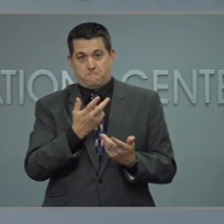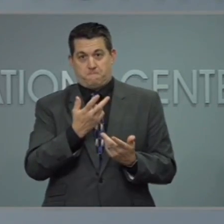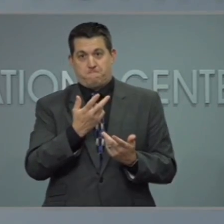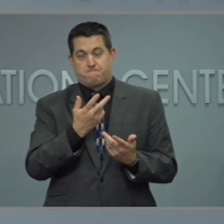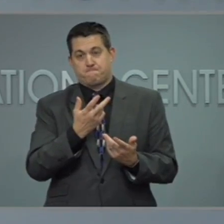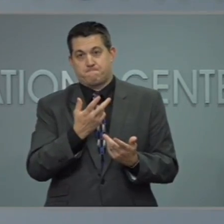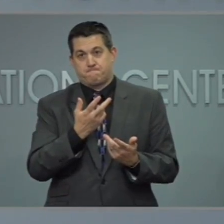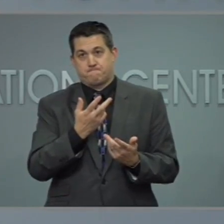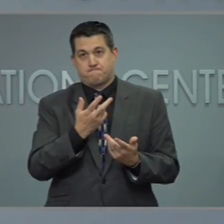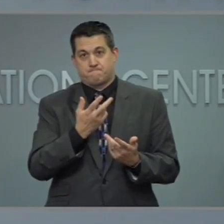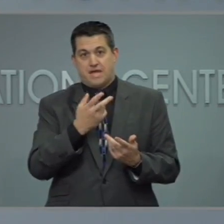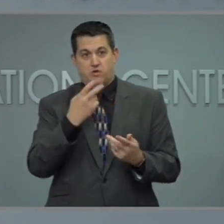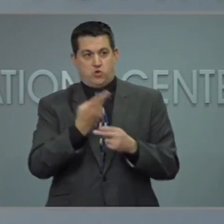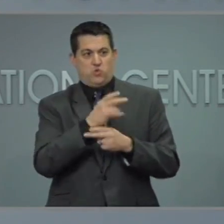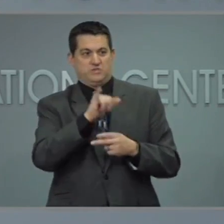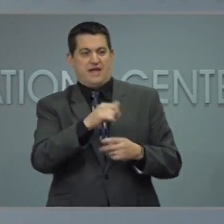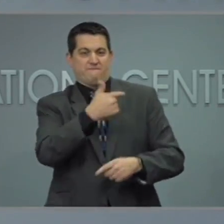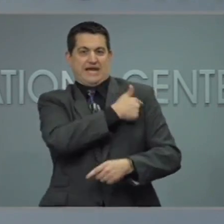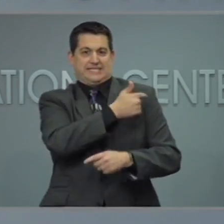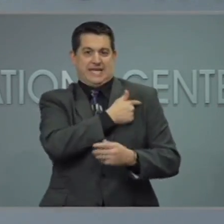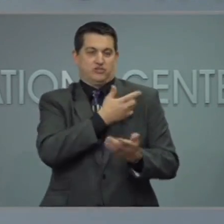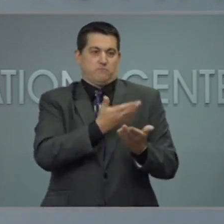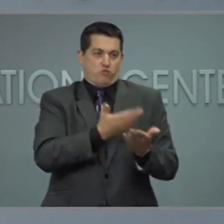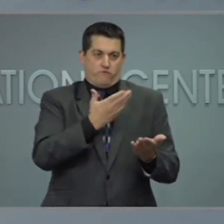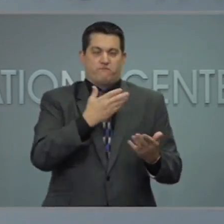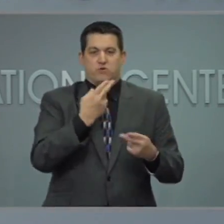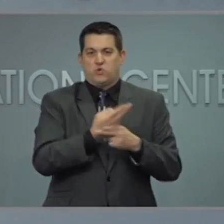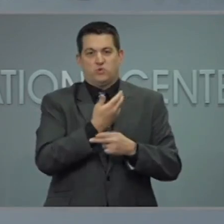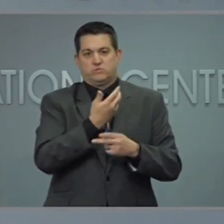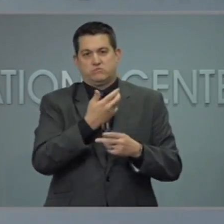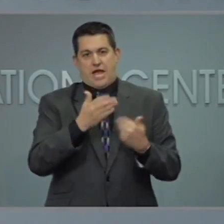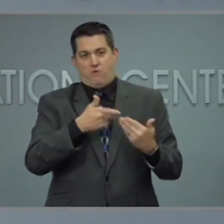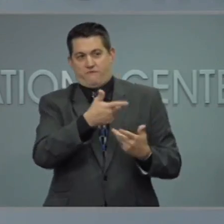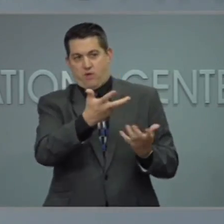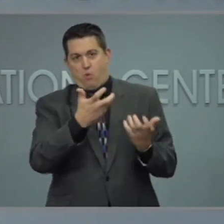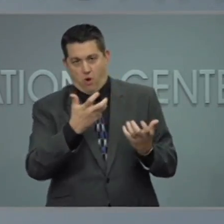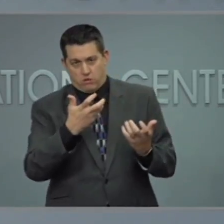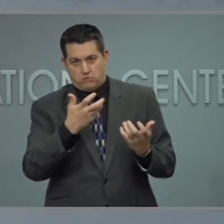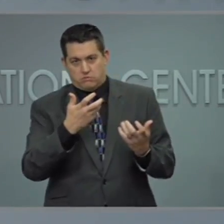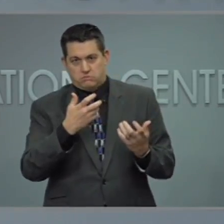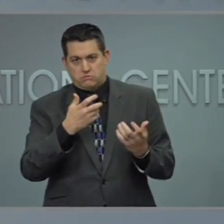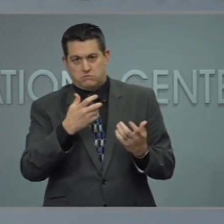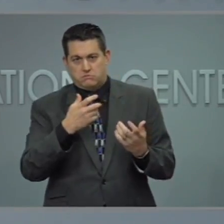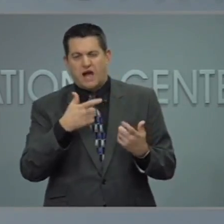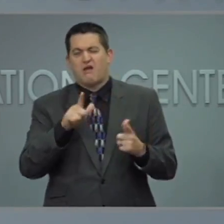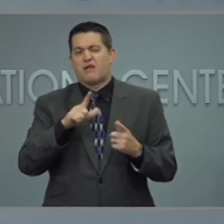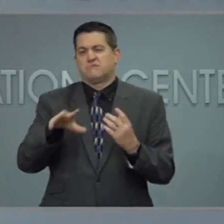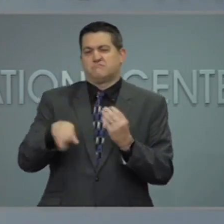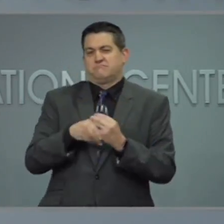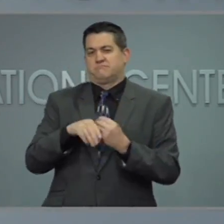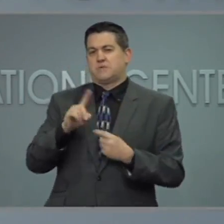want to use it. I'll let Dr. Cohen comment on the rest of that question.